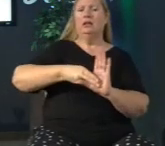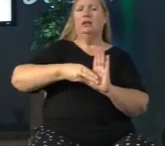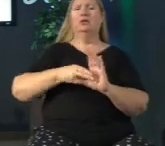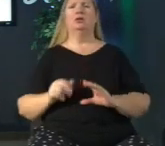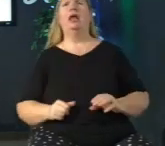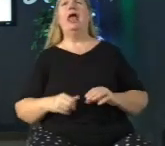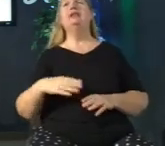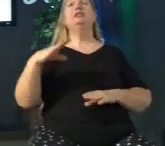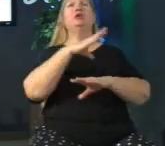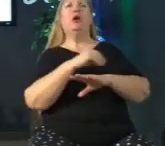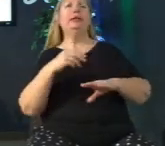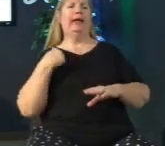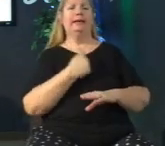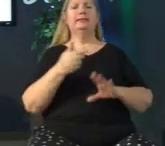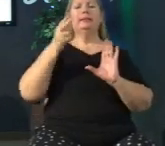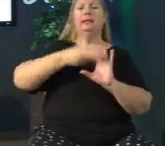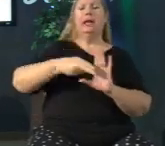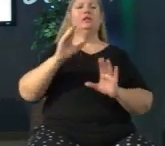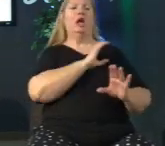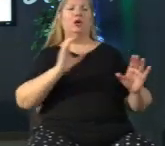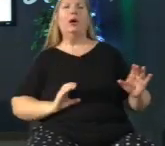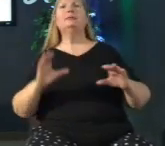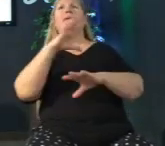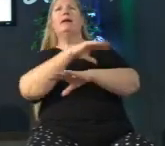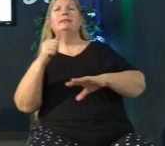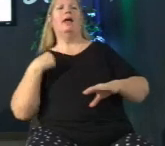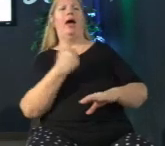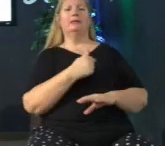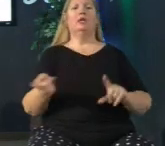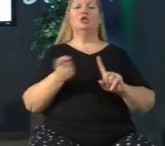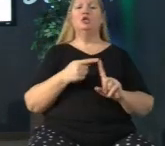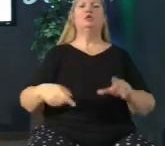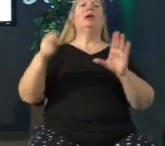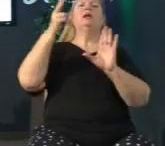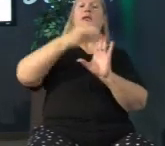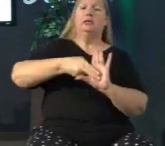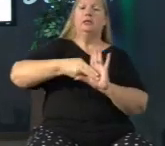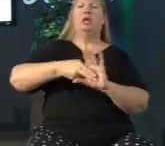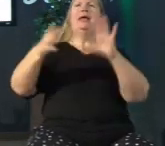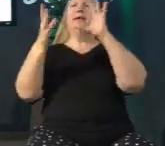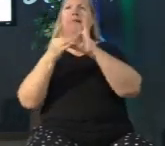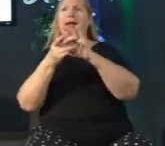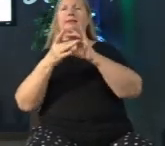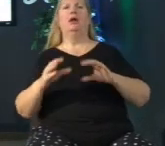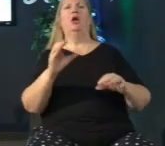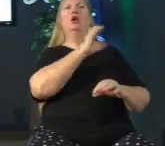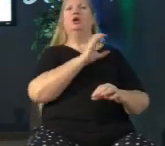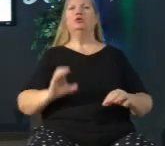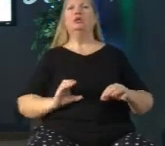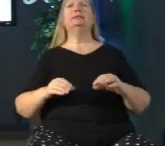engage because that's what that's what christ calls us to do to engage christianity is not a